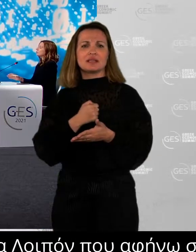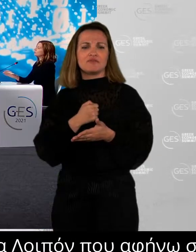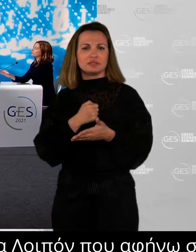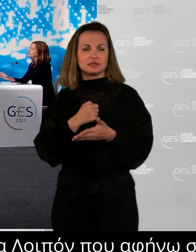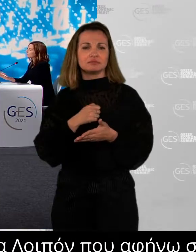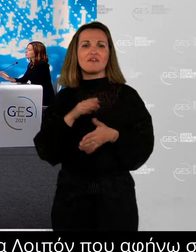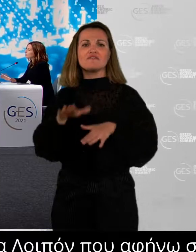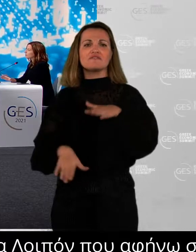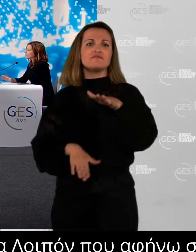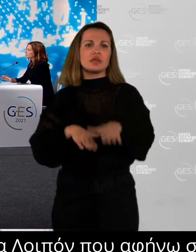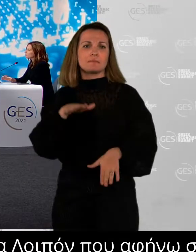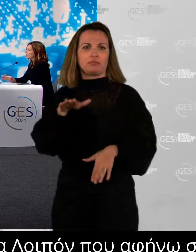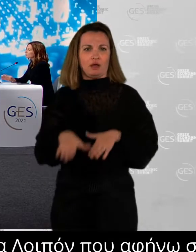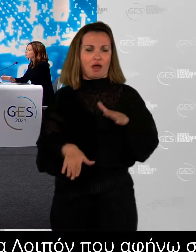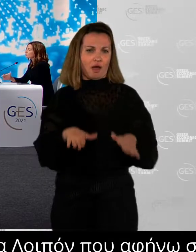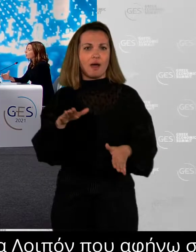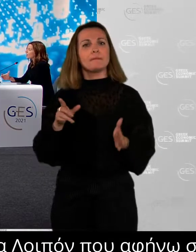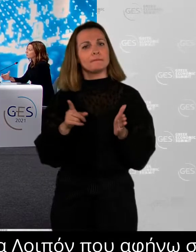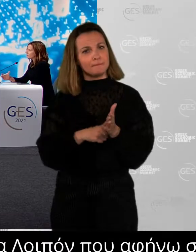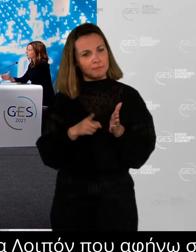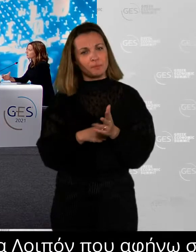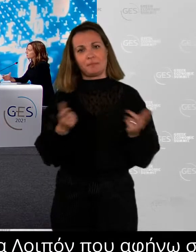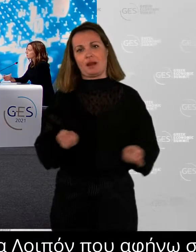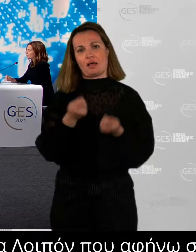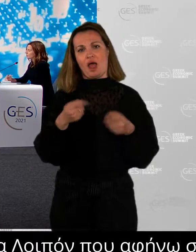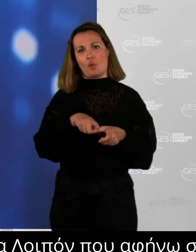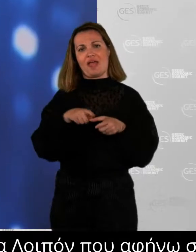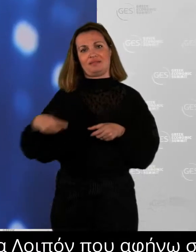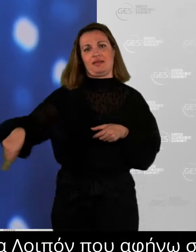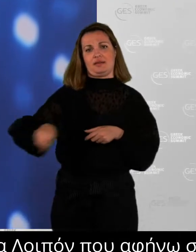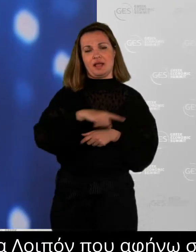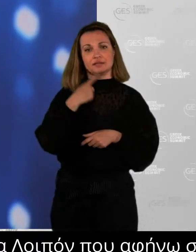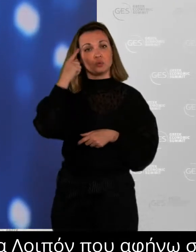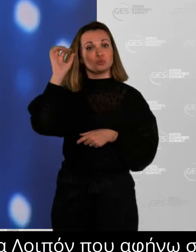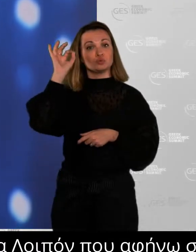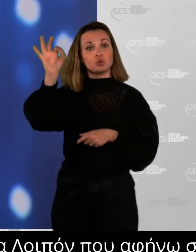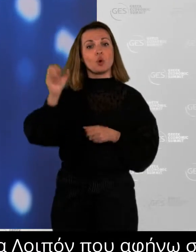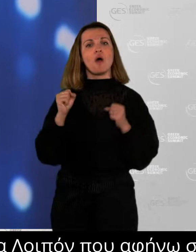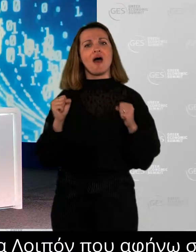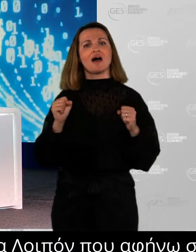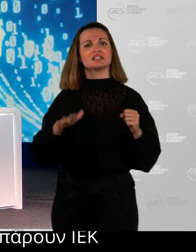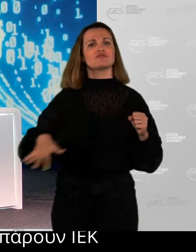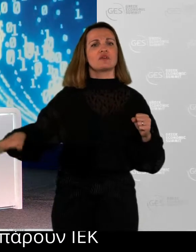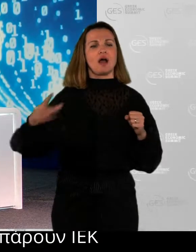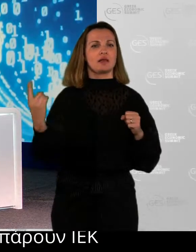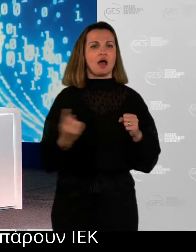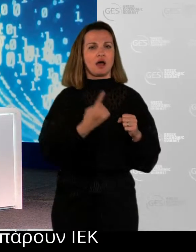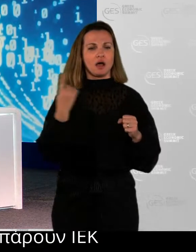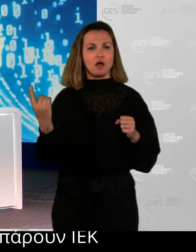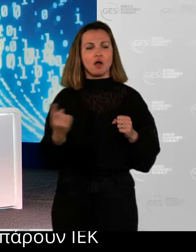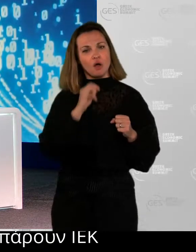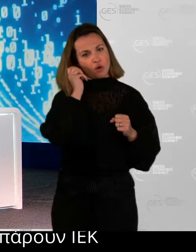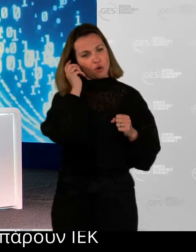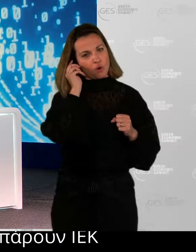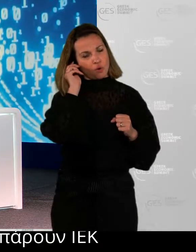to ensure that their employees will manage to thrive in such an environment? And what do you do, for example? Absolutely. Thank you, Nikky,